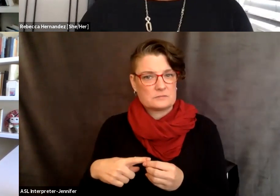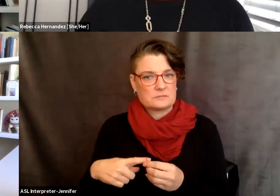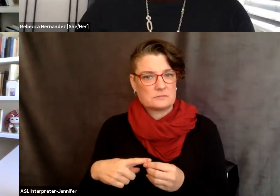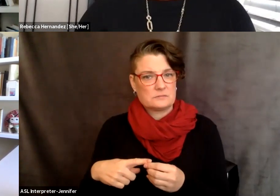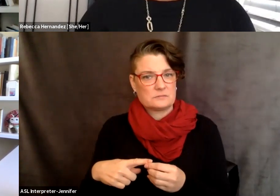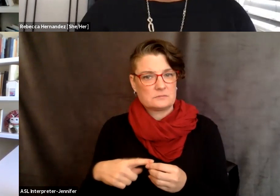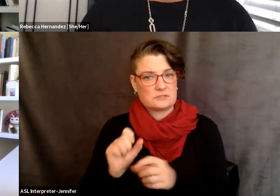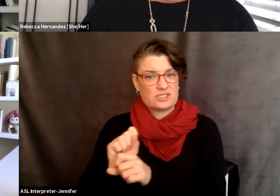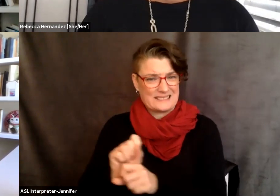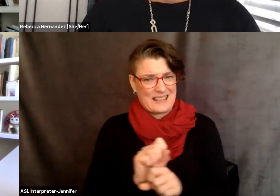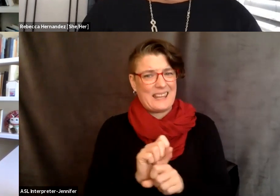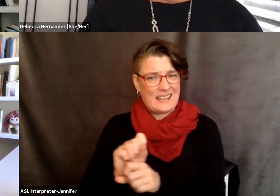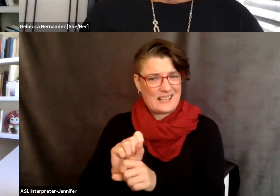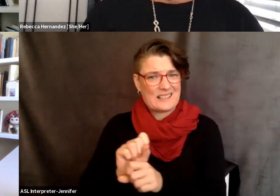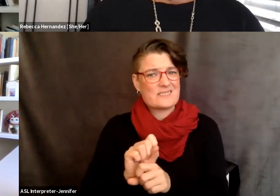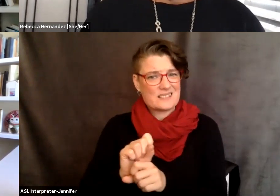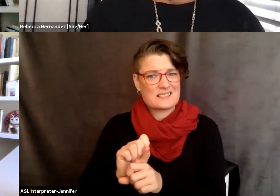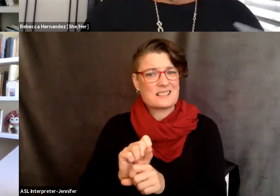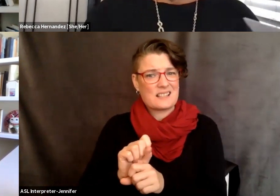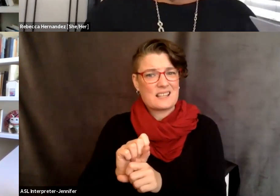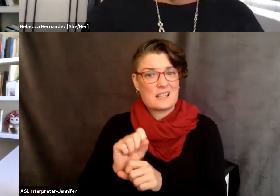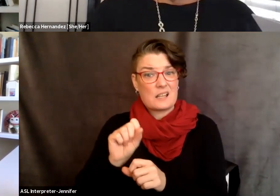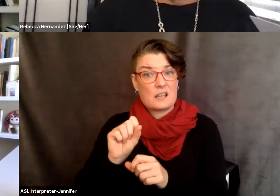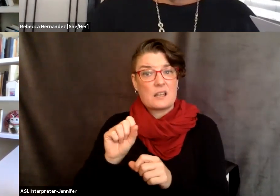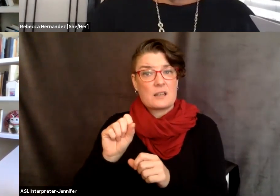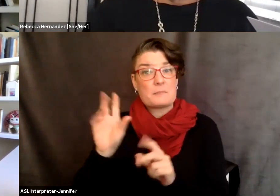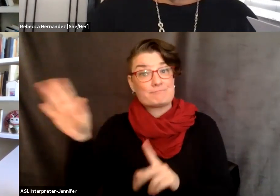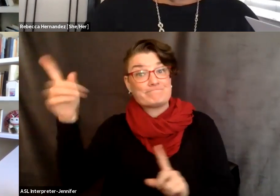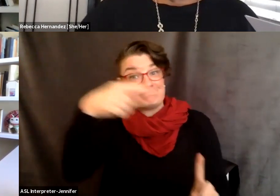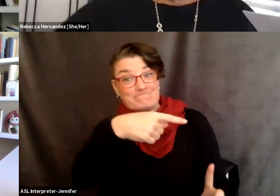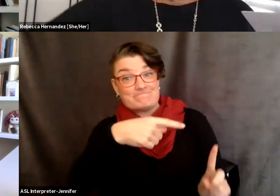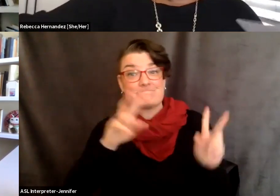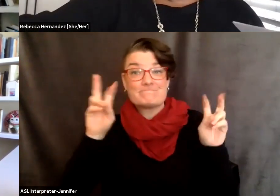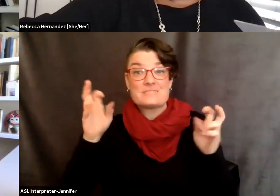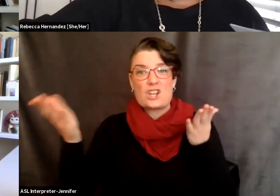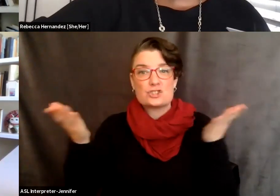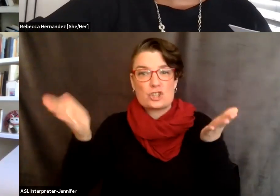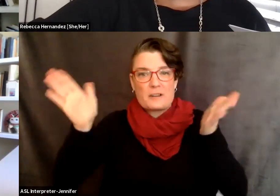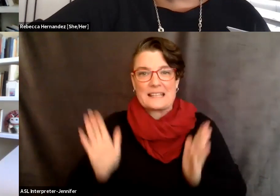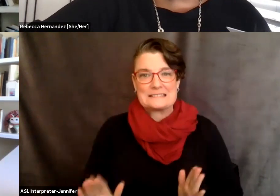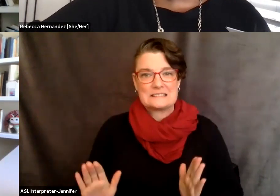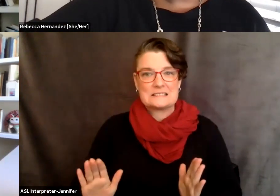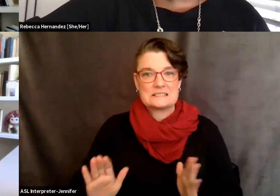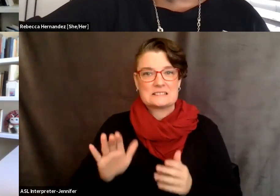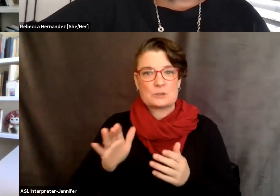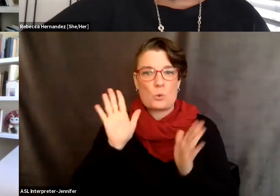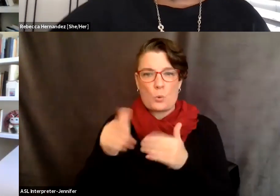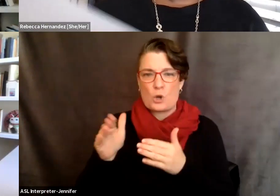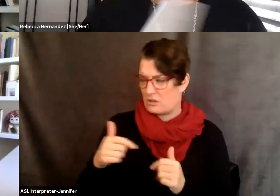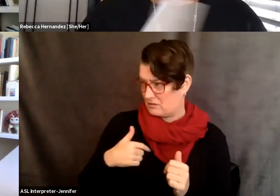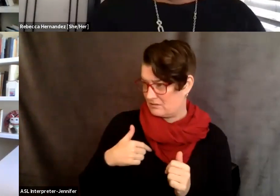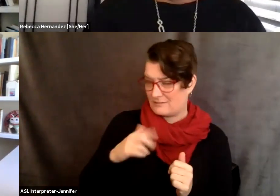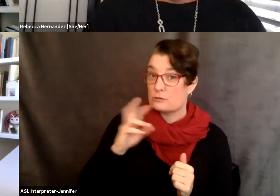the slaves, these, uh, buildings were pointed out to us as servants' quarters. And I was around 12 years old and I was like, you mean the